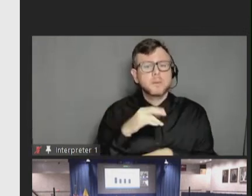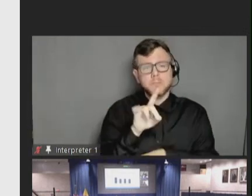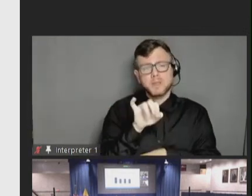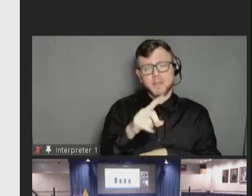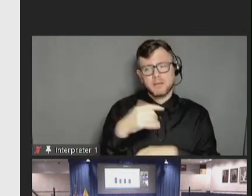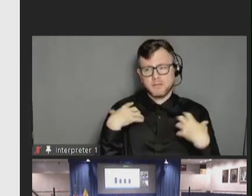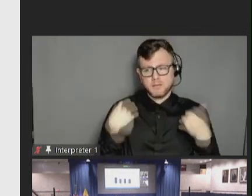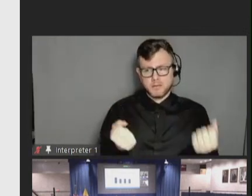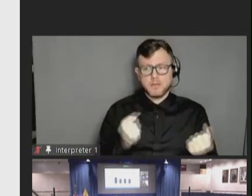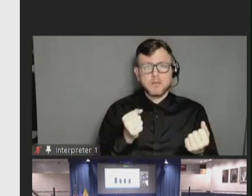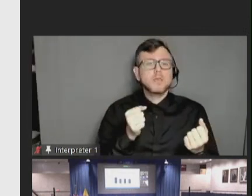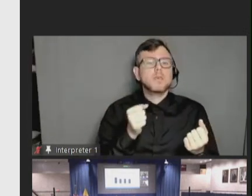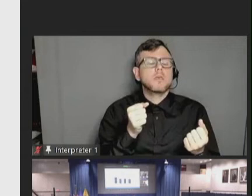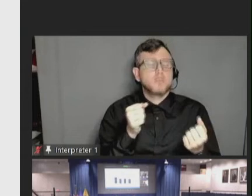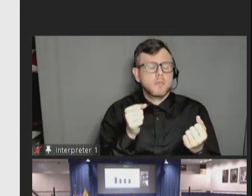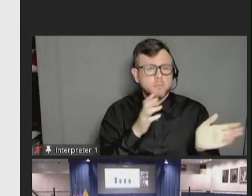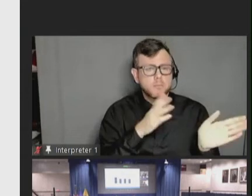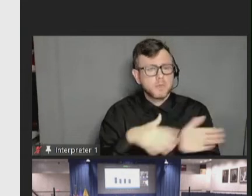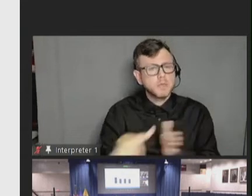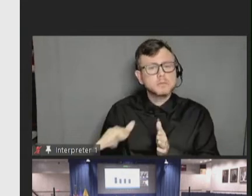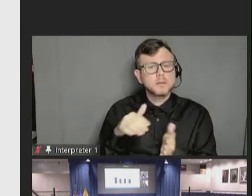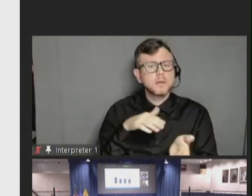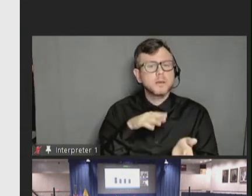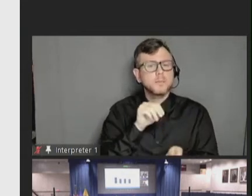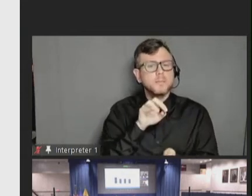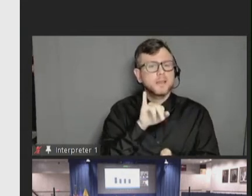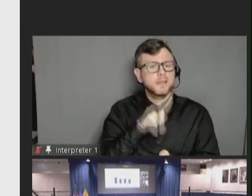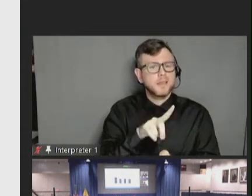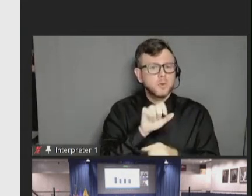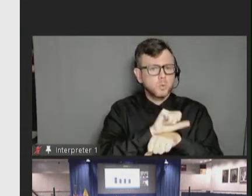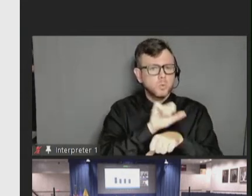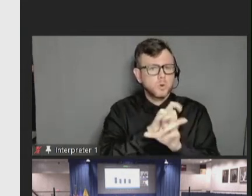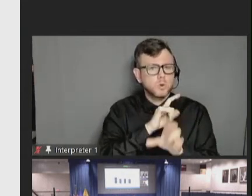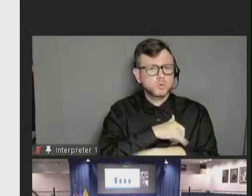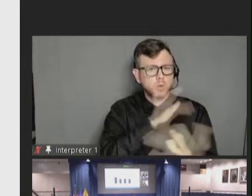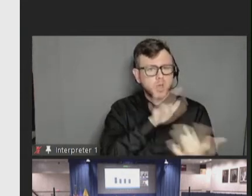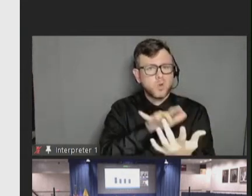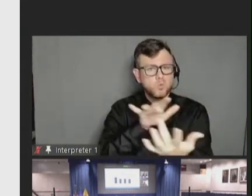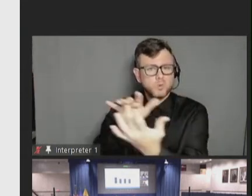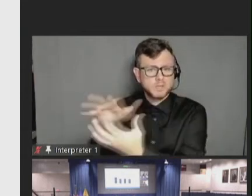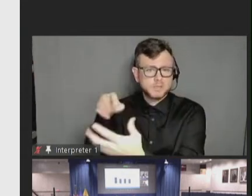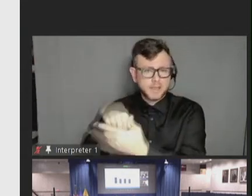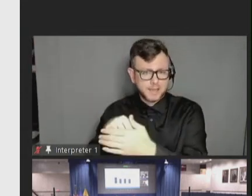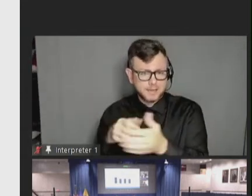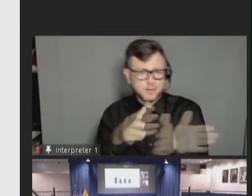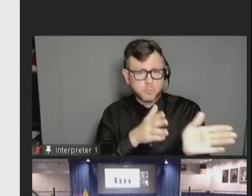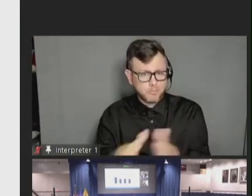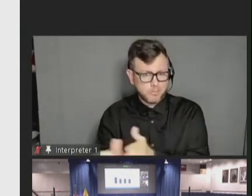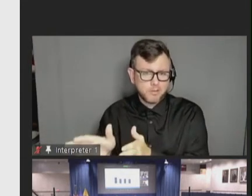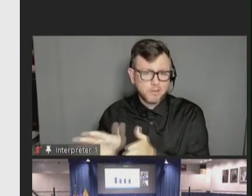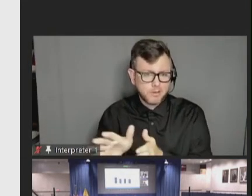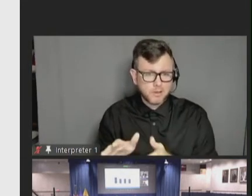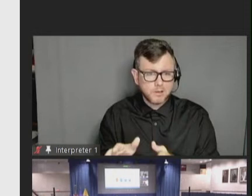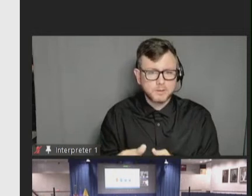use community health workers to do outreach to people with disabilities in their plan. Next slide, please.